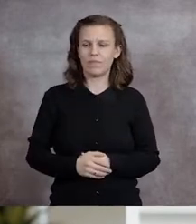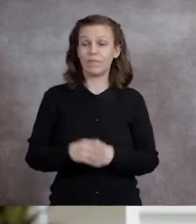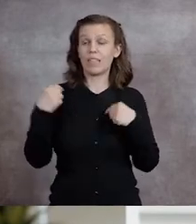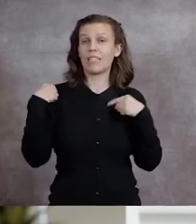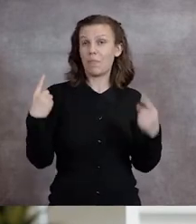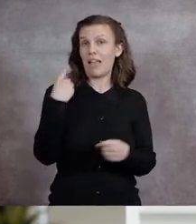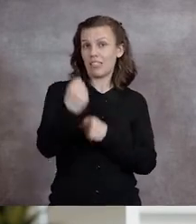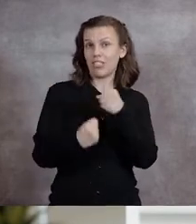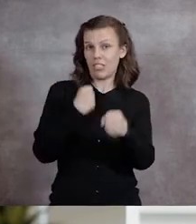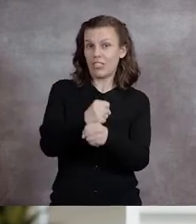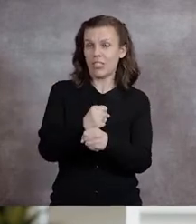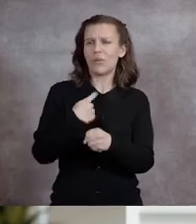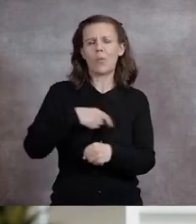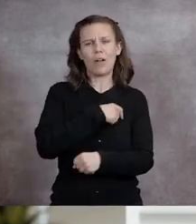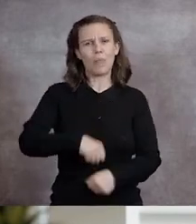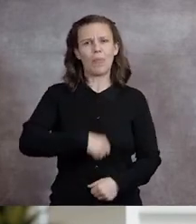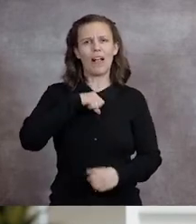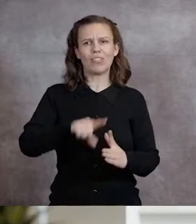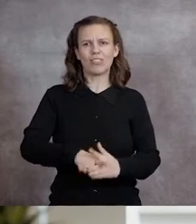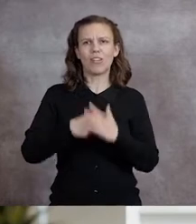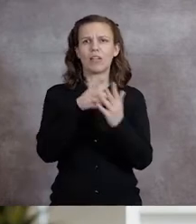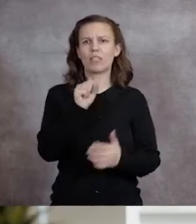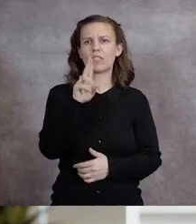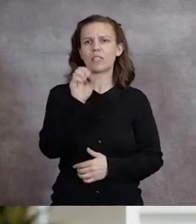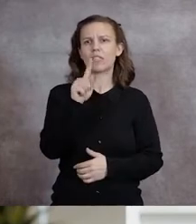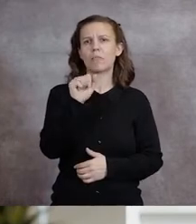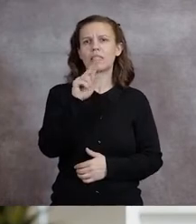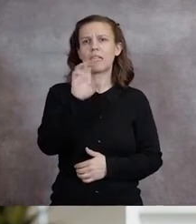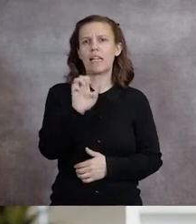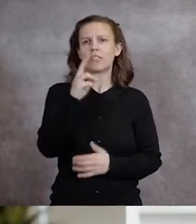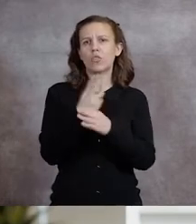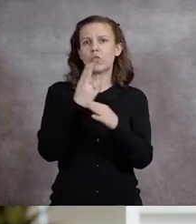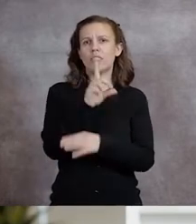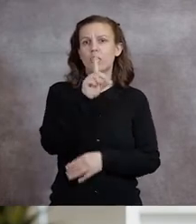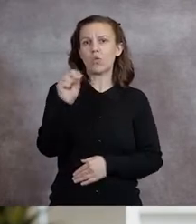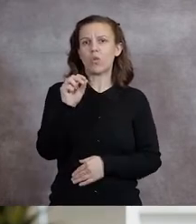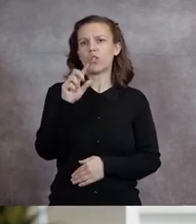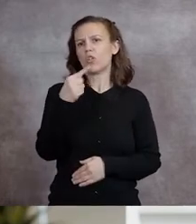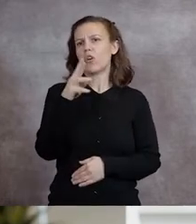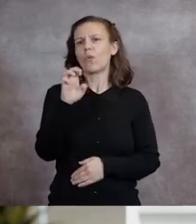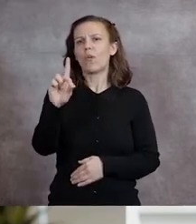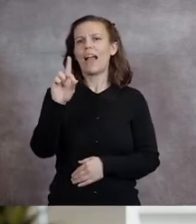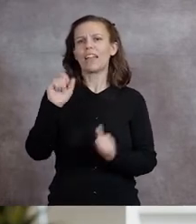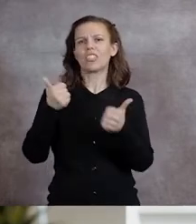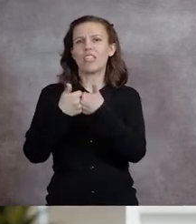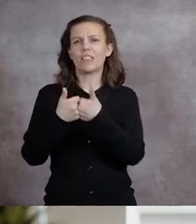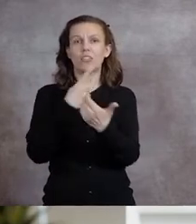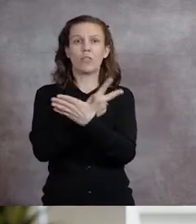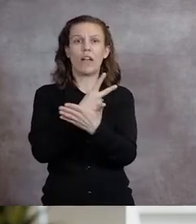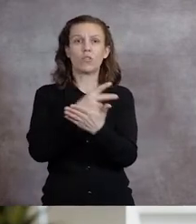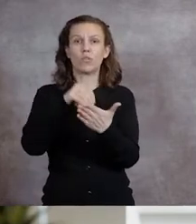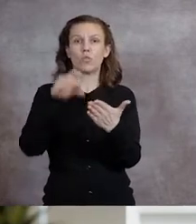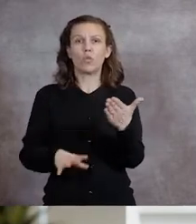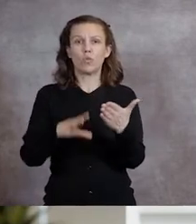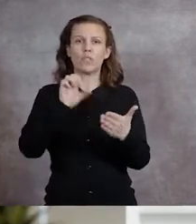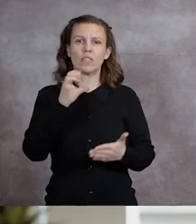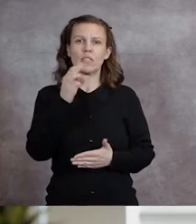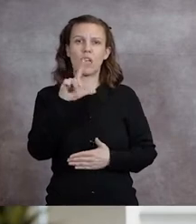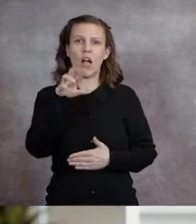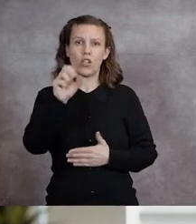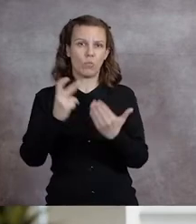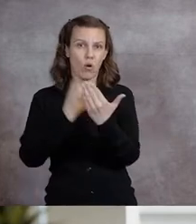past year, we were proud to kick off the Substance Use Disorders Grand Challenge graduate student scholars program,